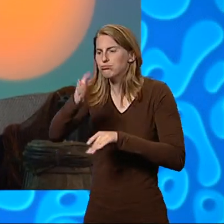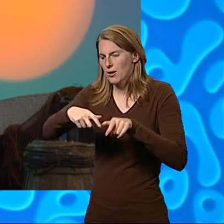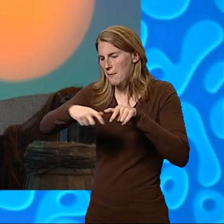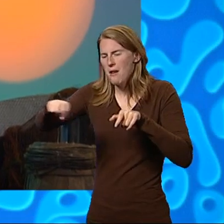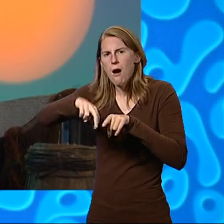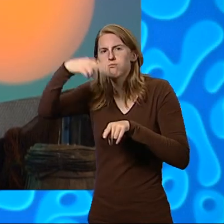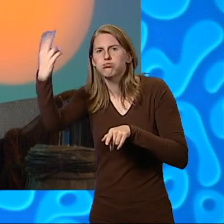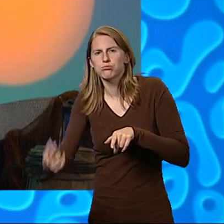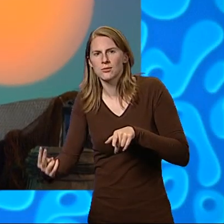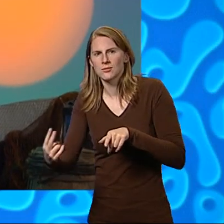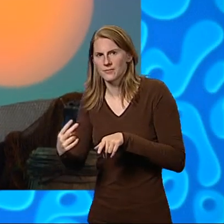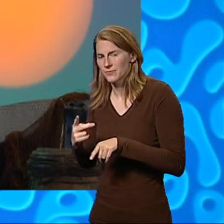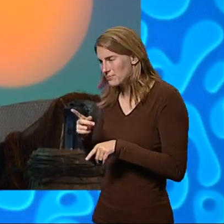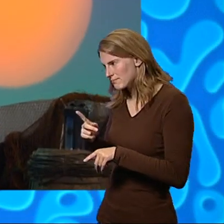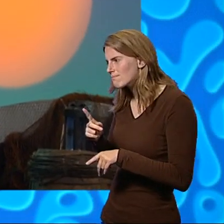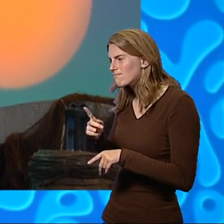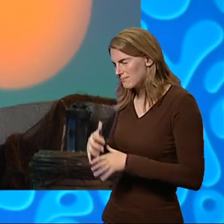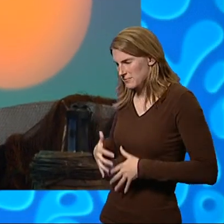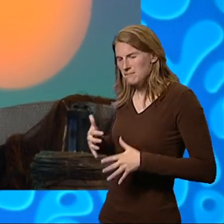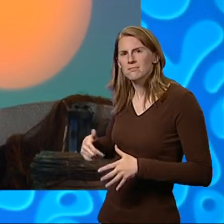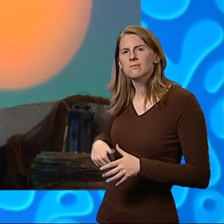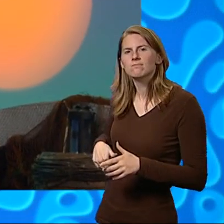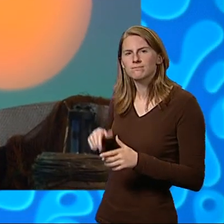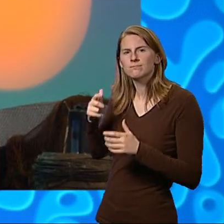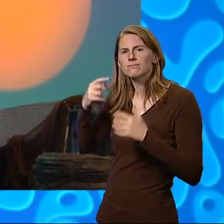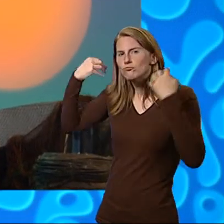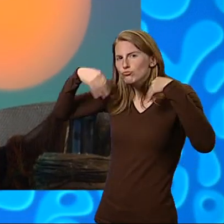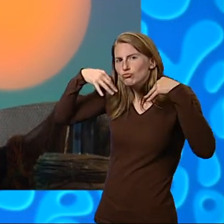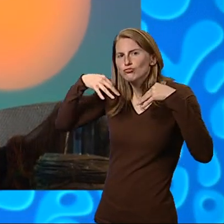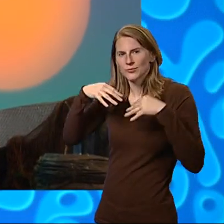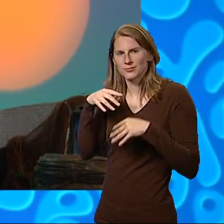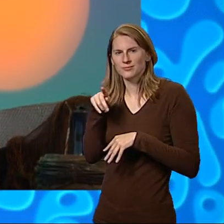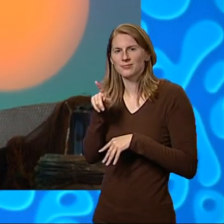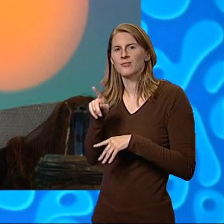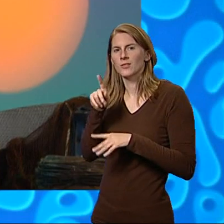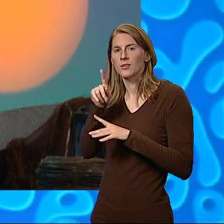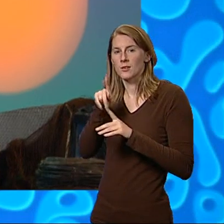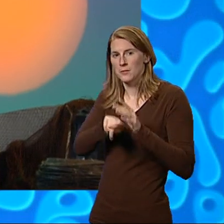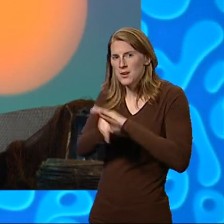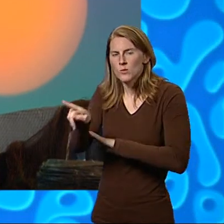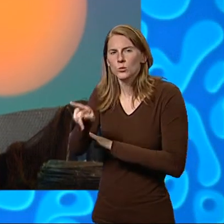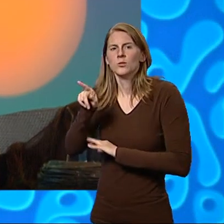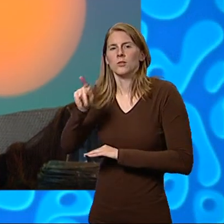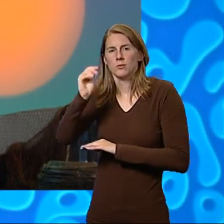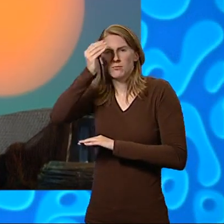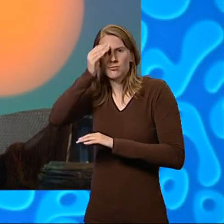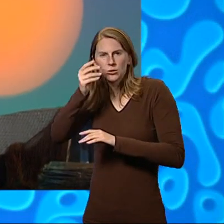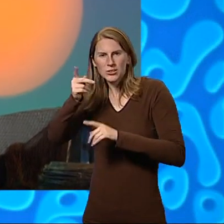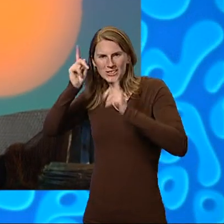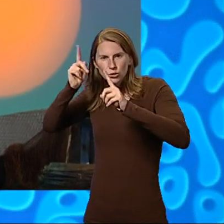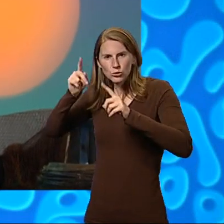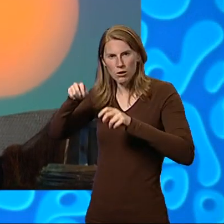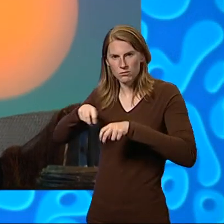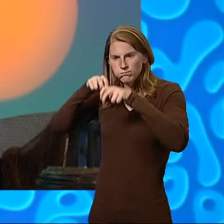Charlie and Lily Lollop. Out came Patagonia and the teachers. That left the two fattest pirates stuck